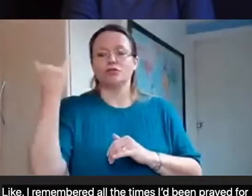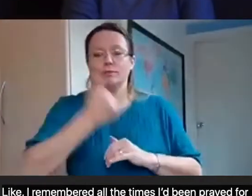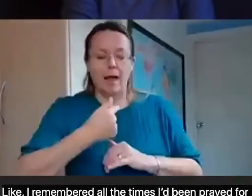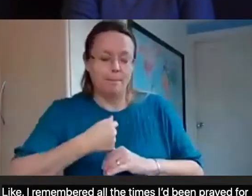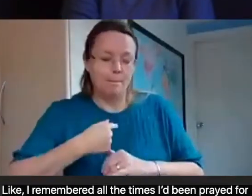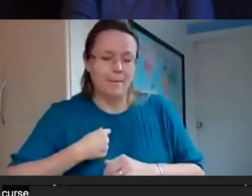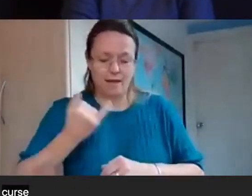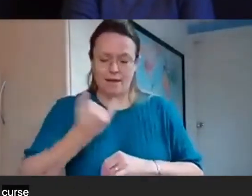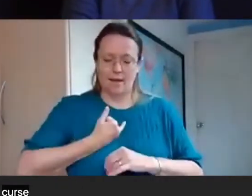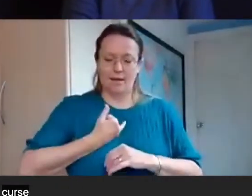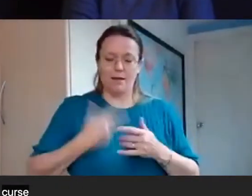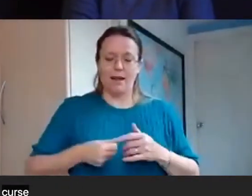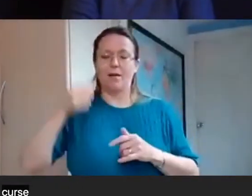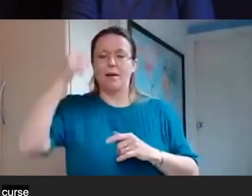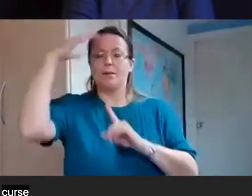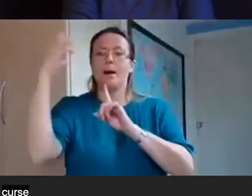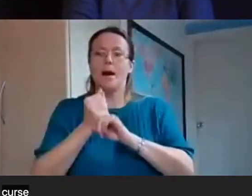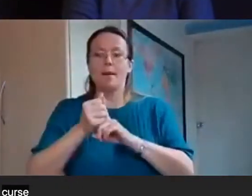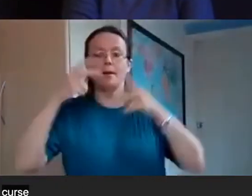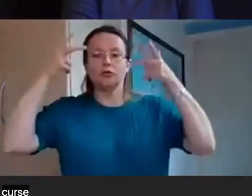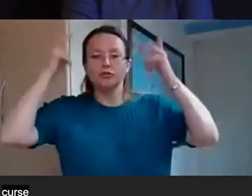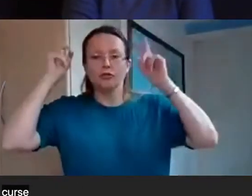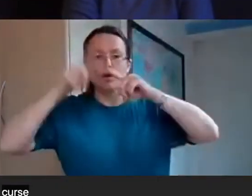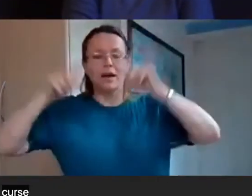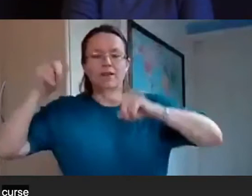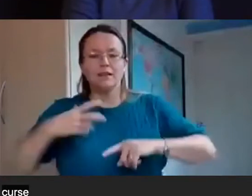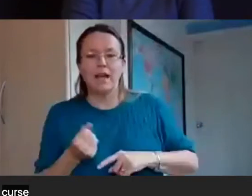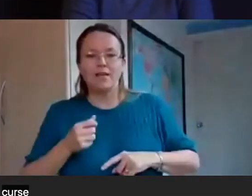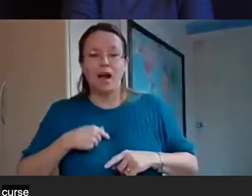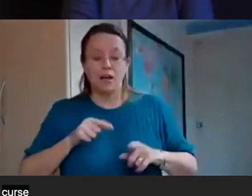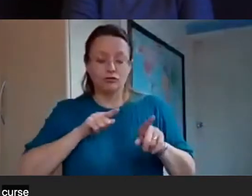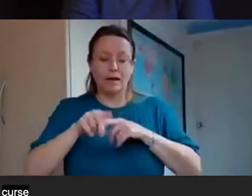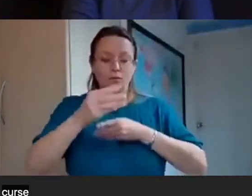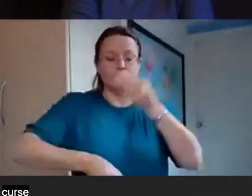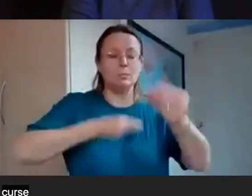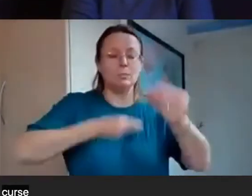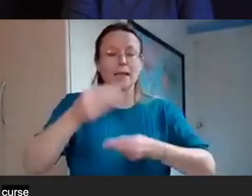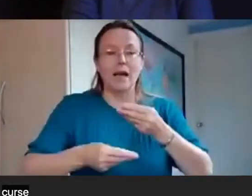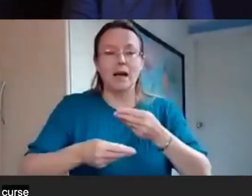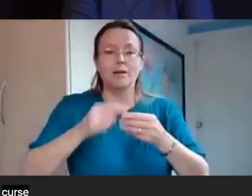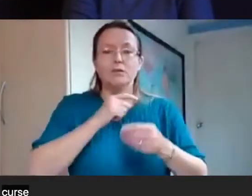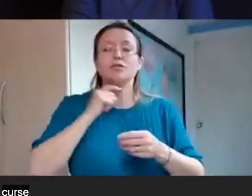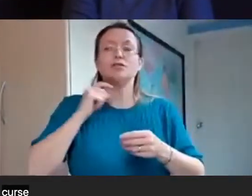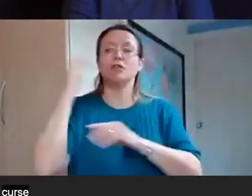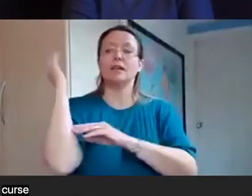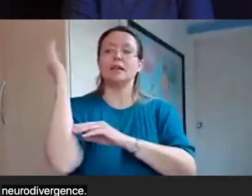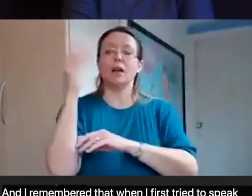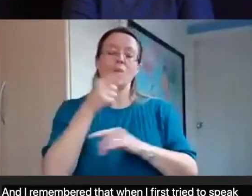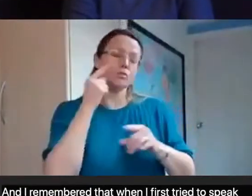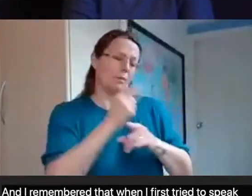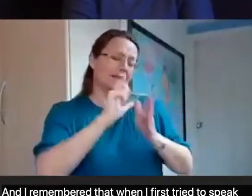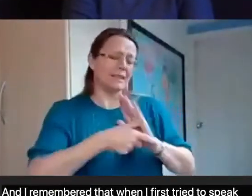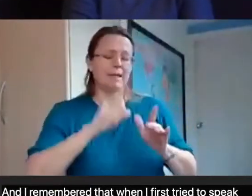neurodivergence. And I remembered that when I first tried to speak out about my experiences, a church leader turned to me and said, Naomi, all you talk about is